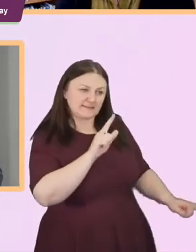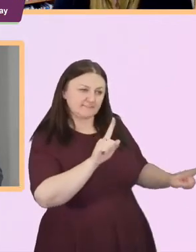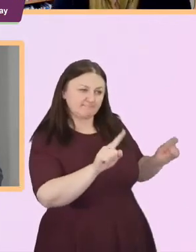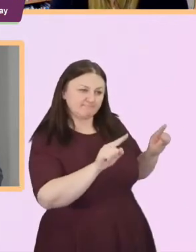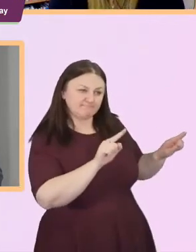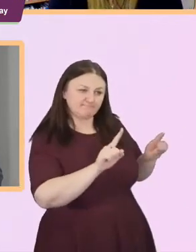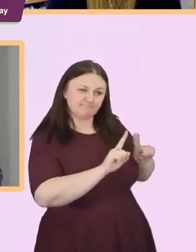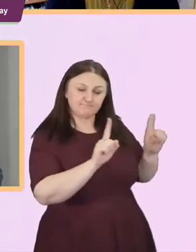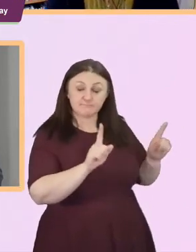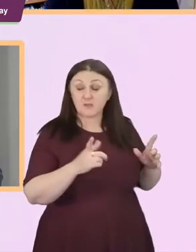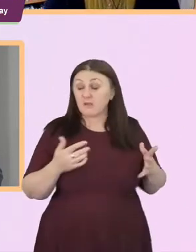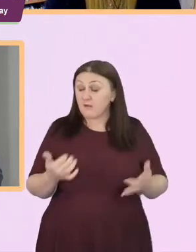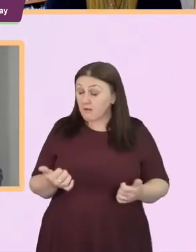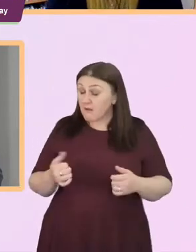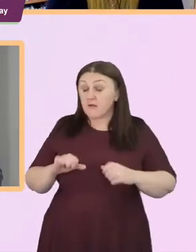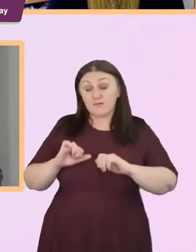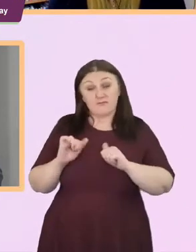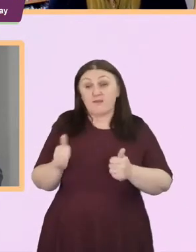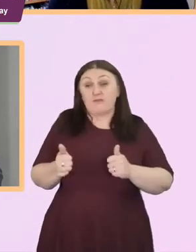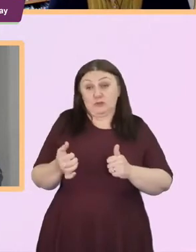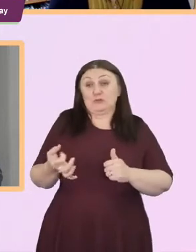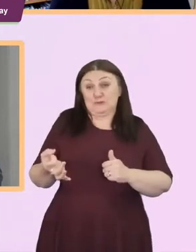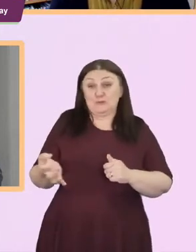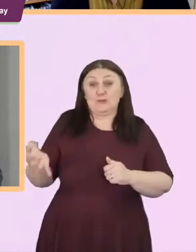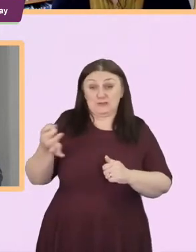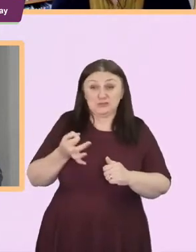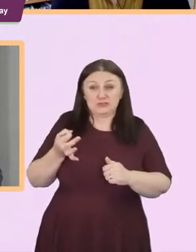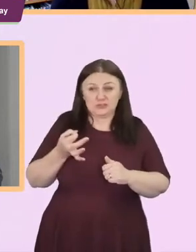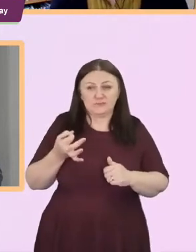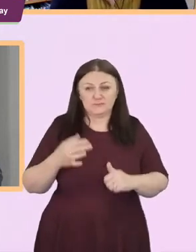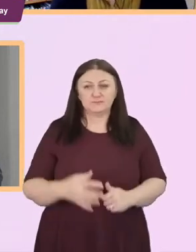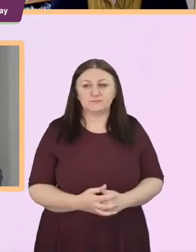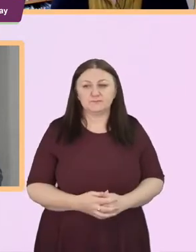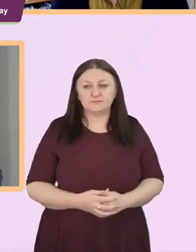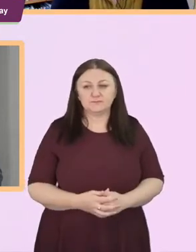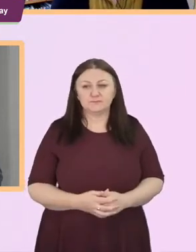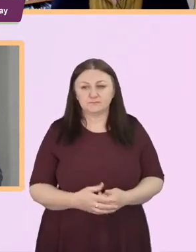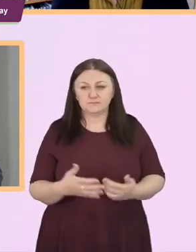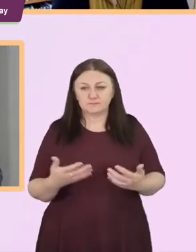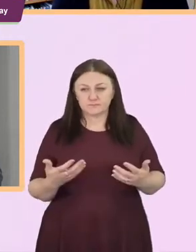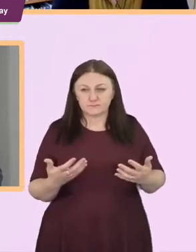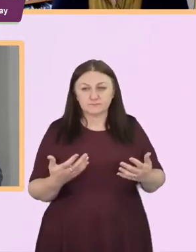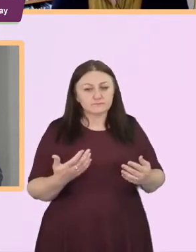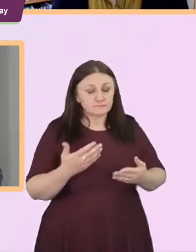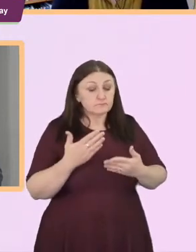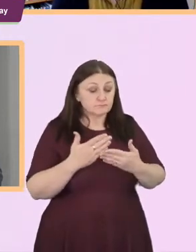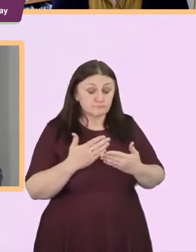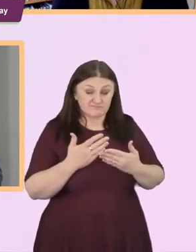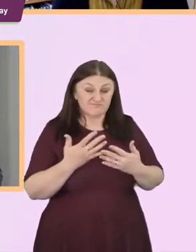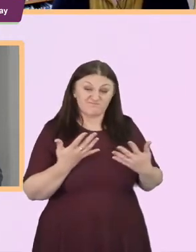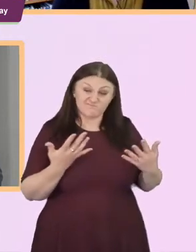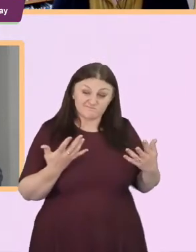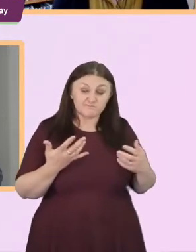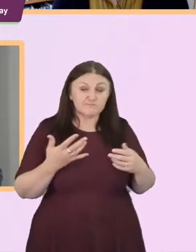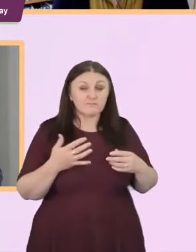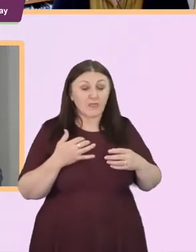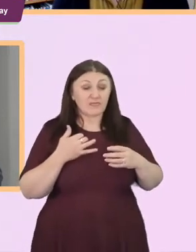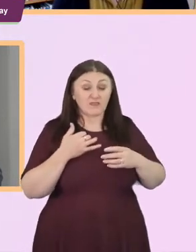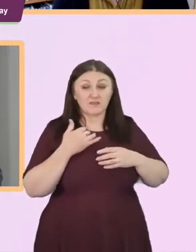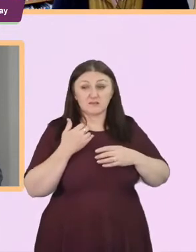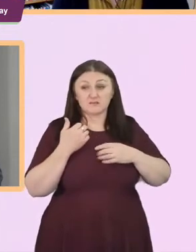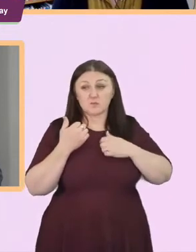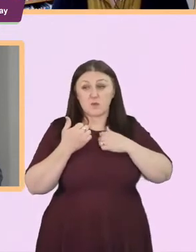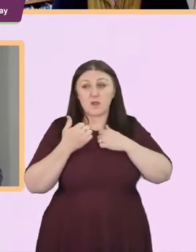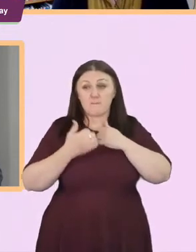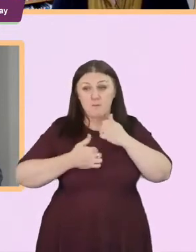very good question um it's very it's very popular in a way I think from what I've